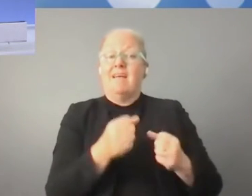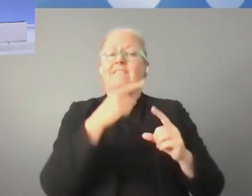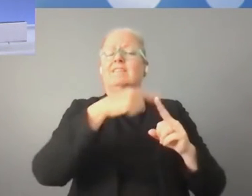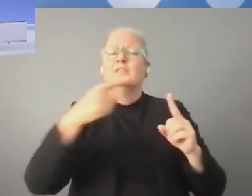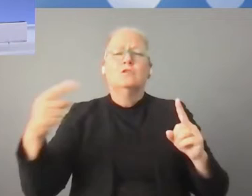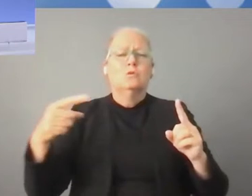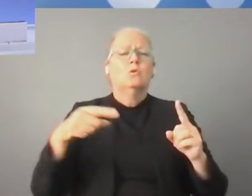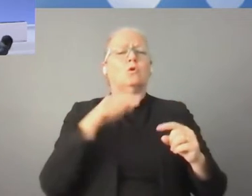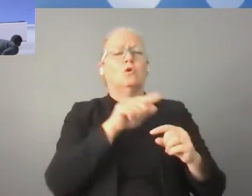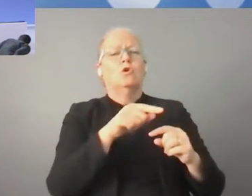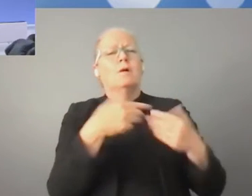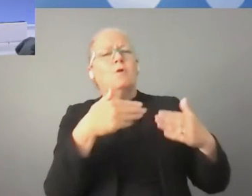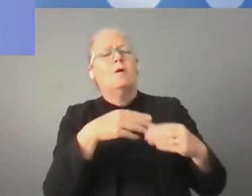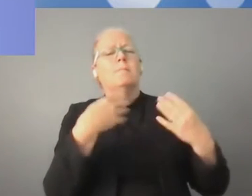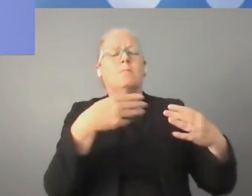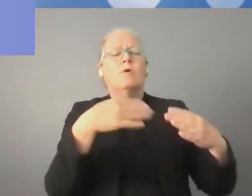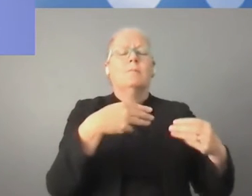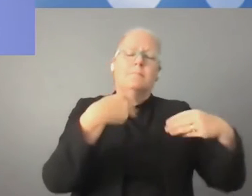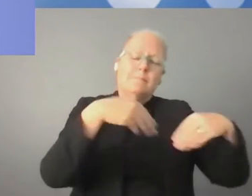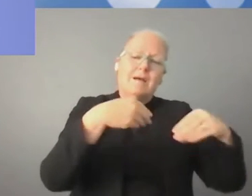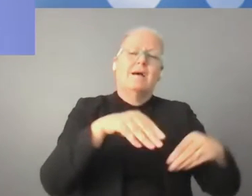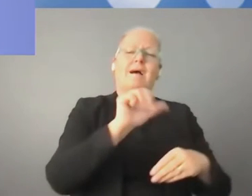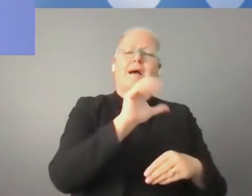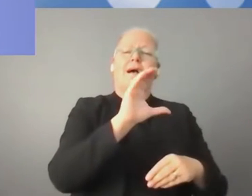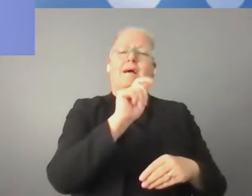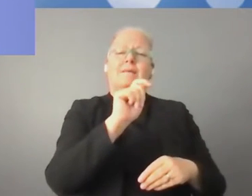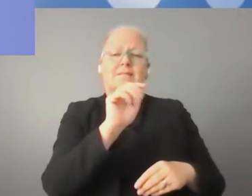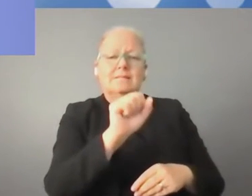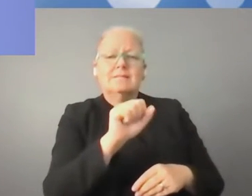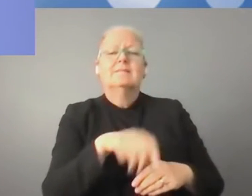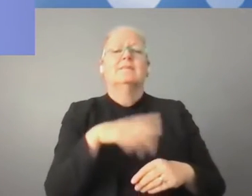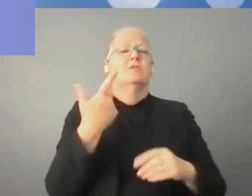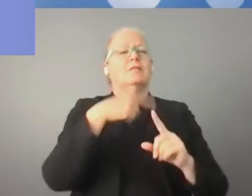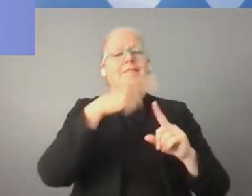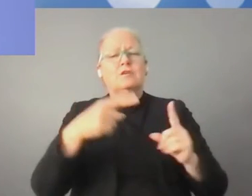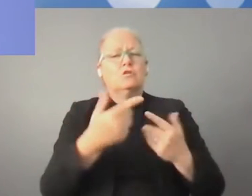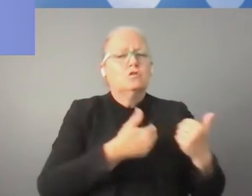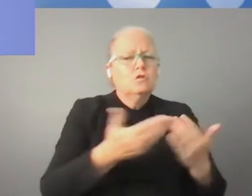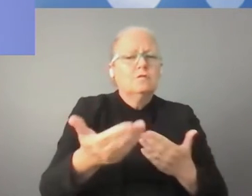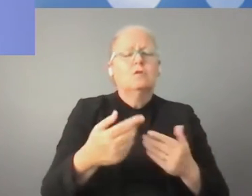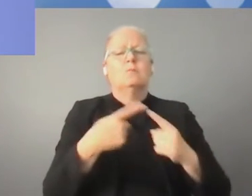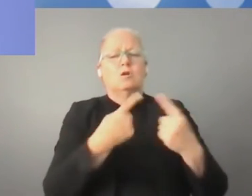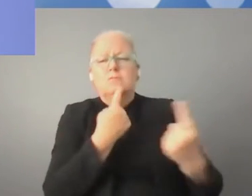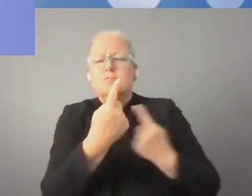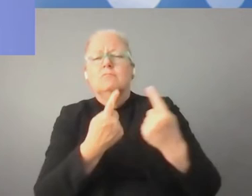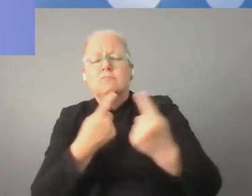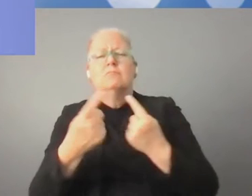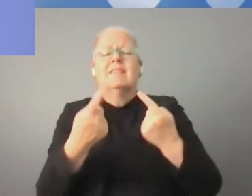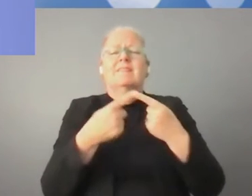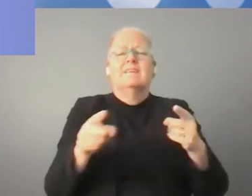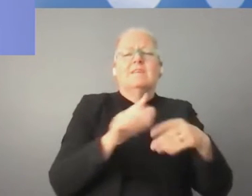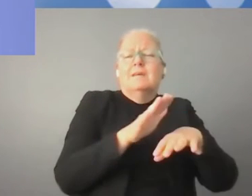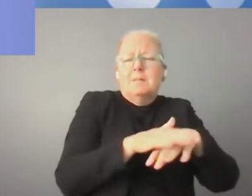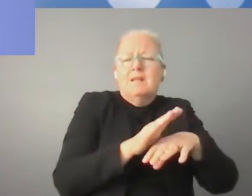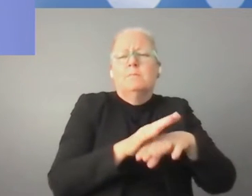future in that sense of the internet and the freedom of doing businesses and being online. Now,